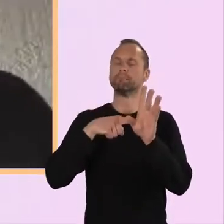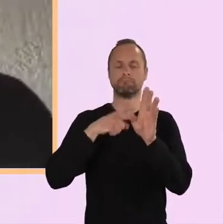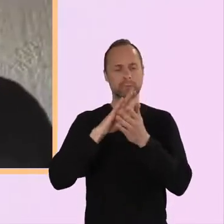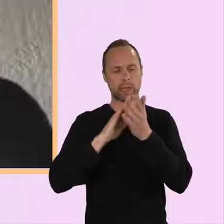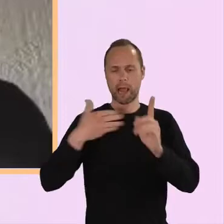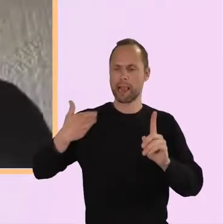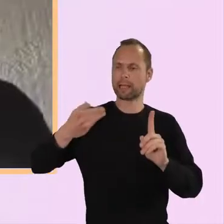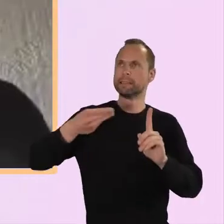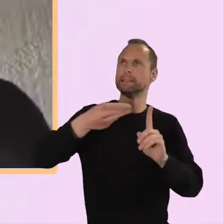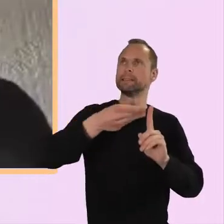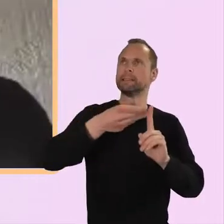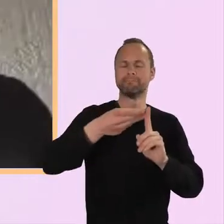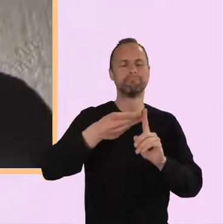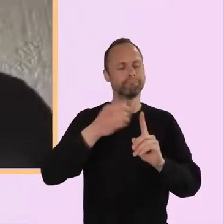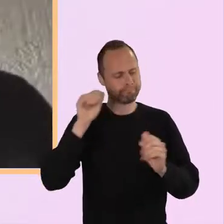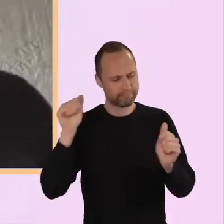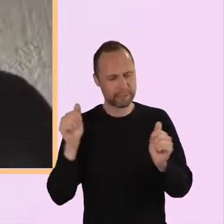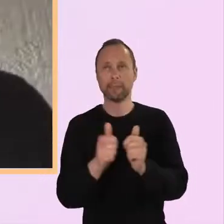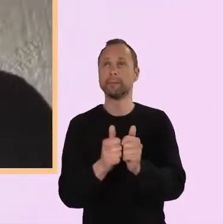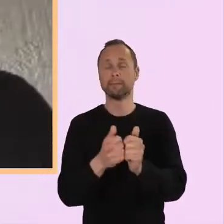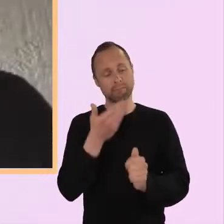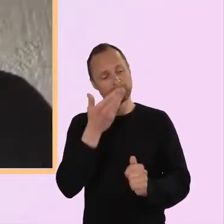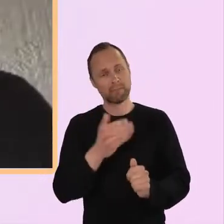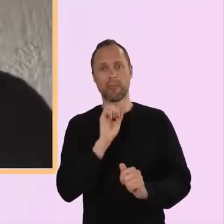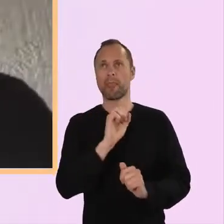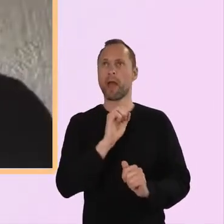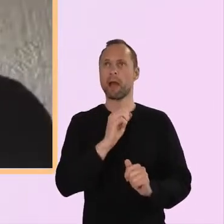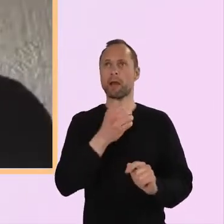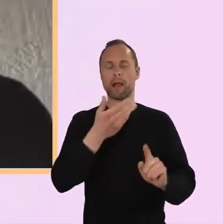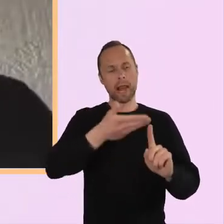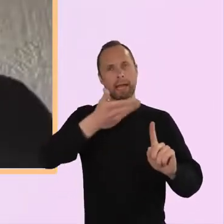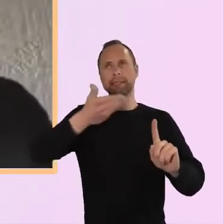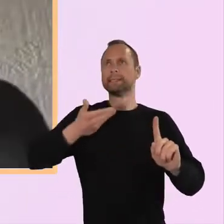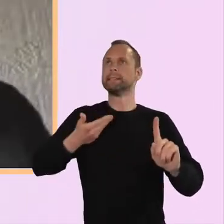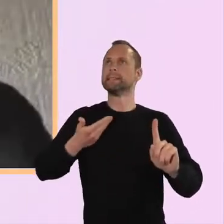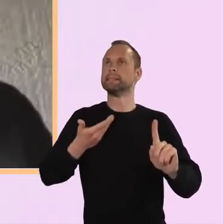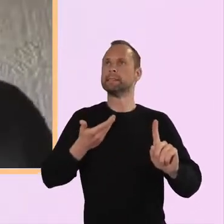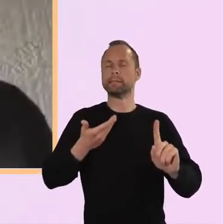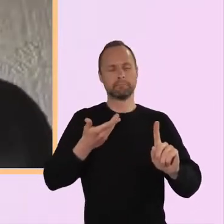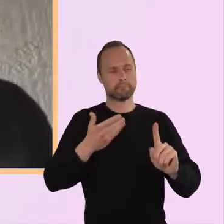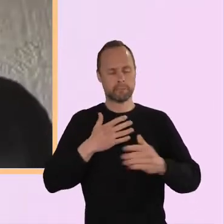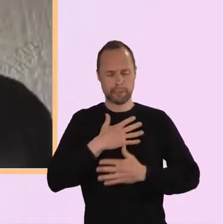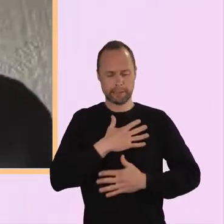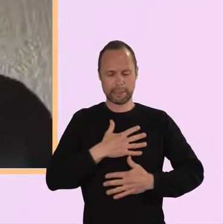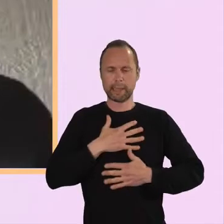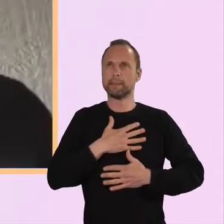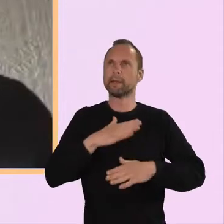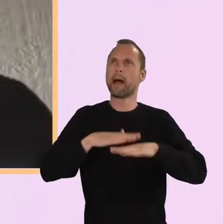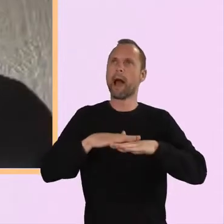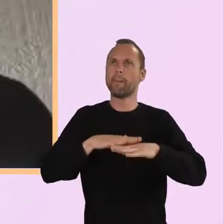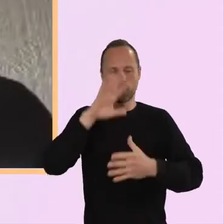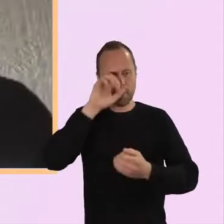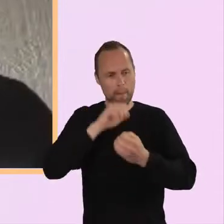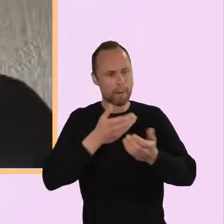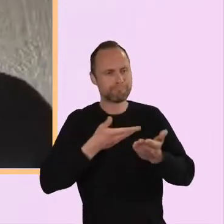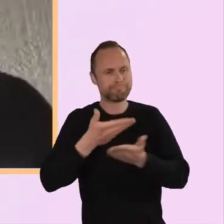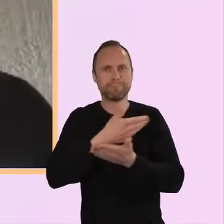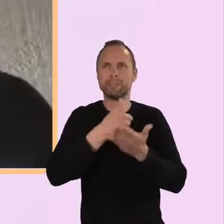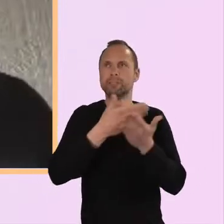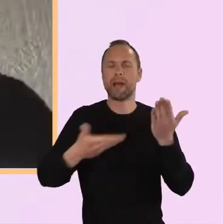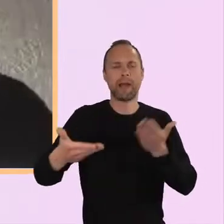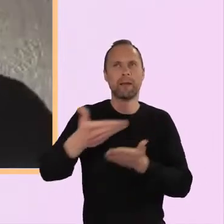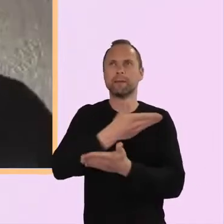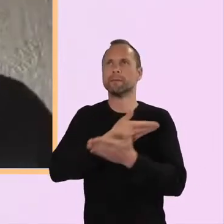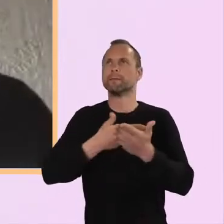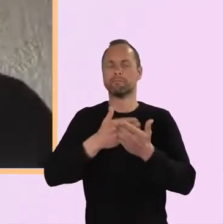these lives' legacies. For tender moments shared and lifelong habits